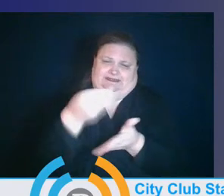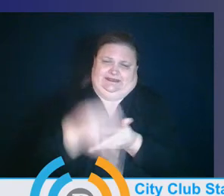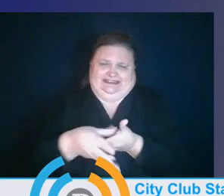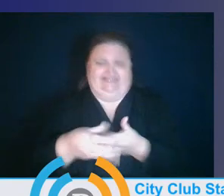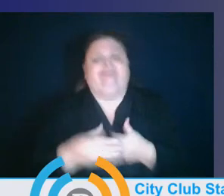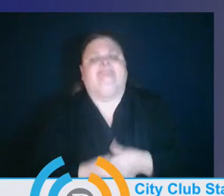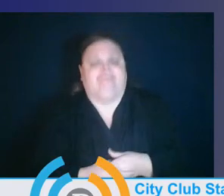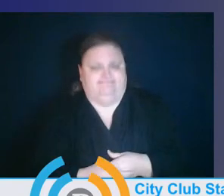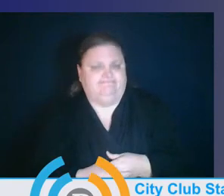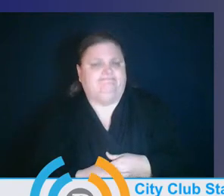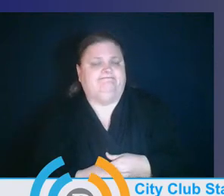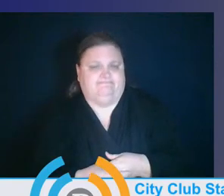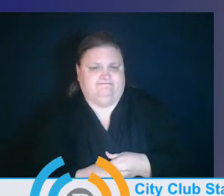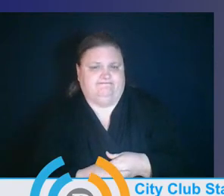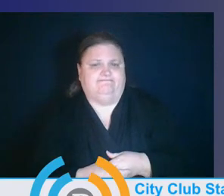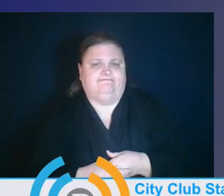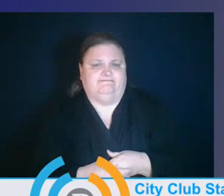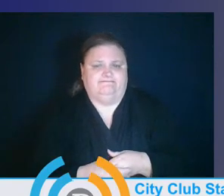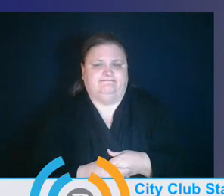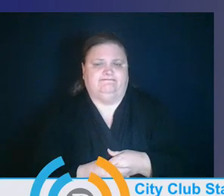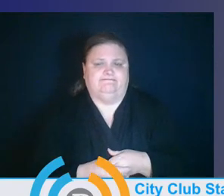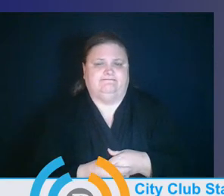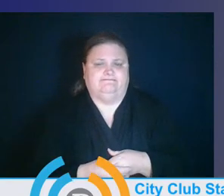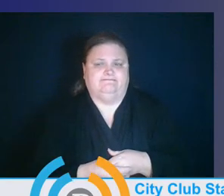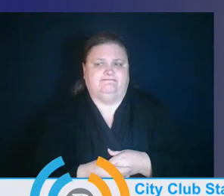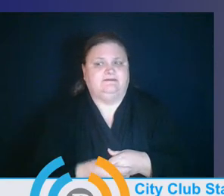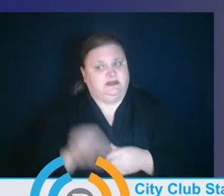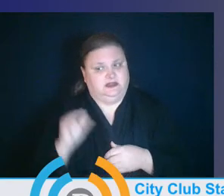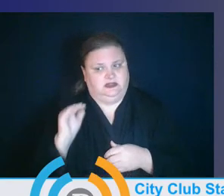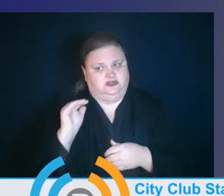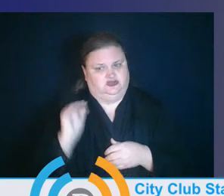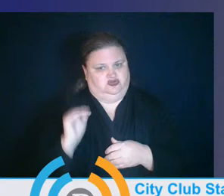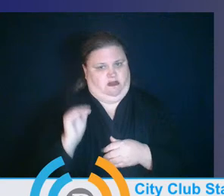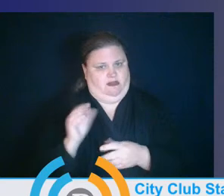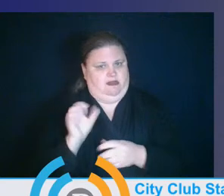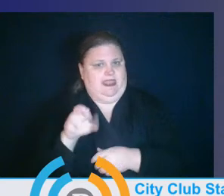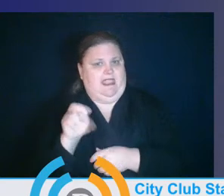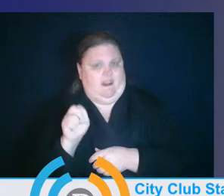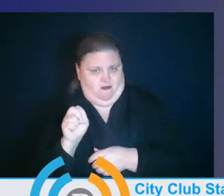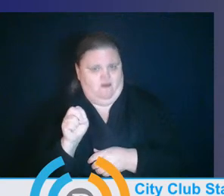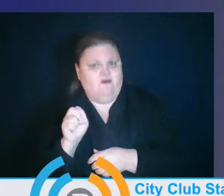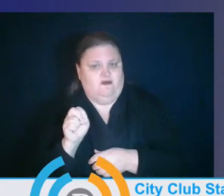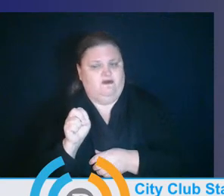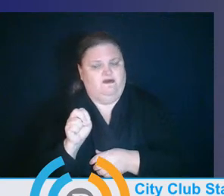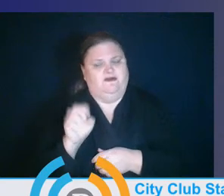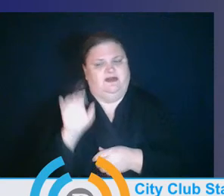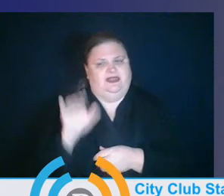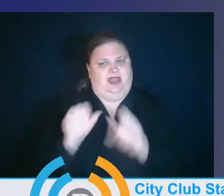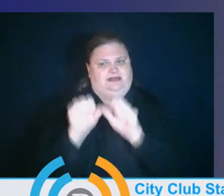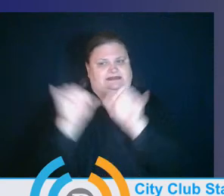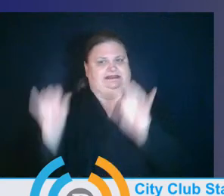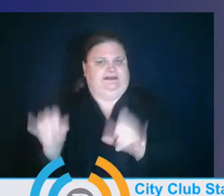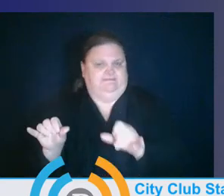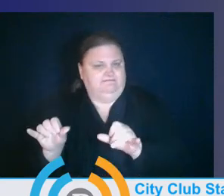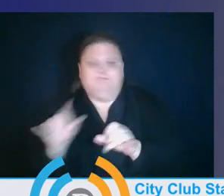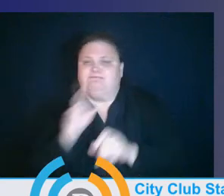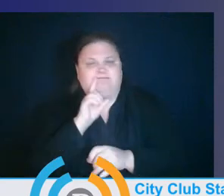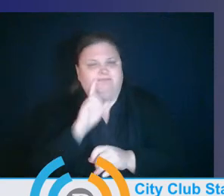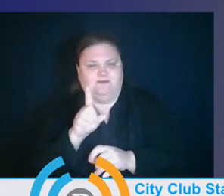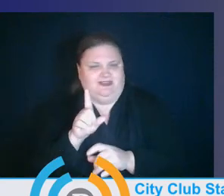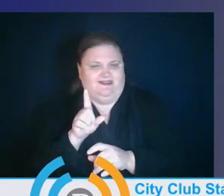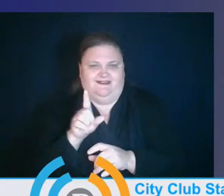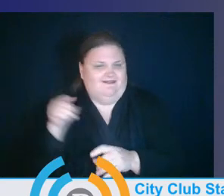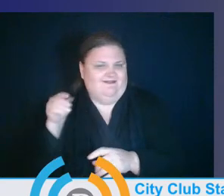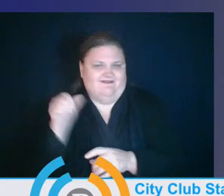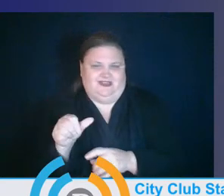And child care, at the same time, child care is a system that is almost entirely funded in our state